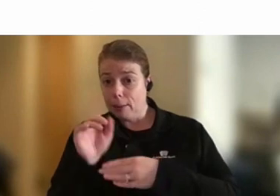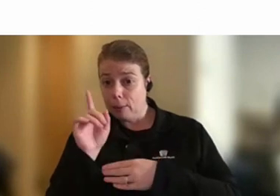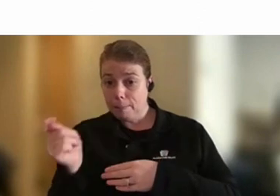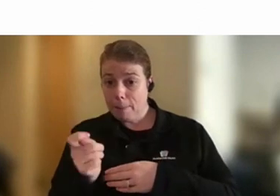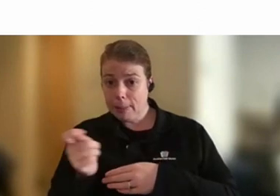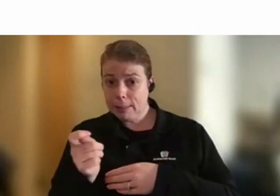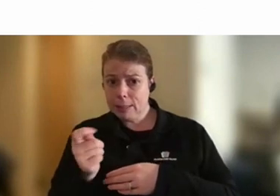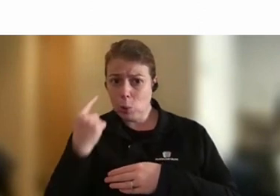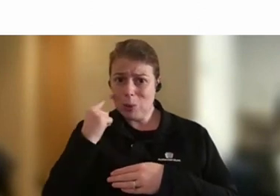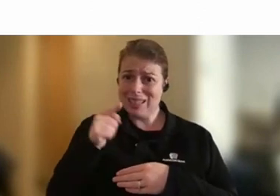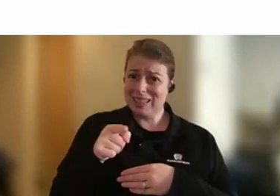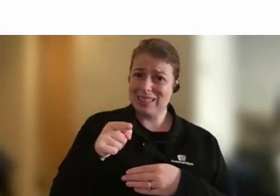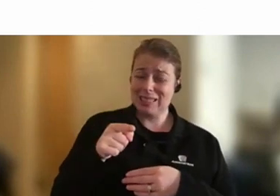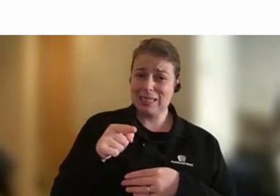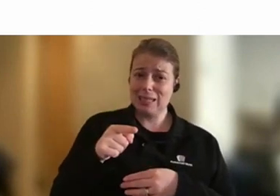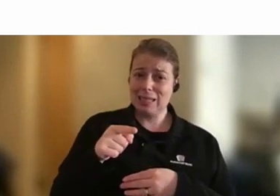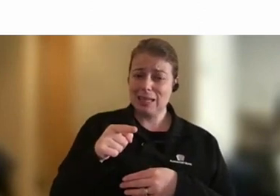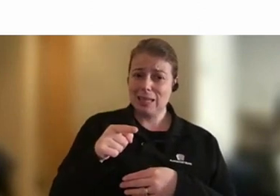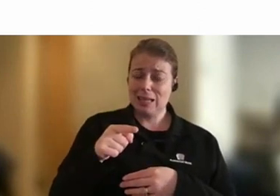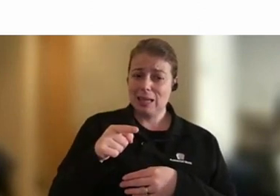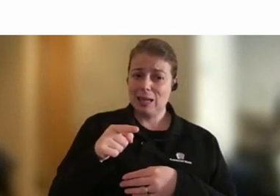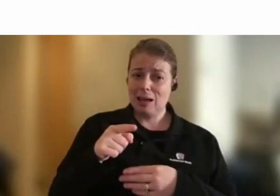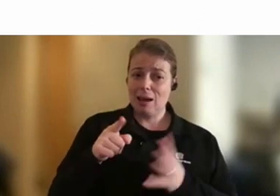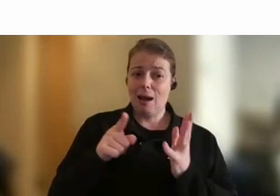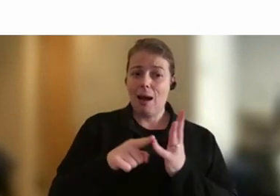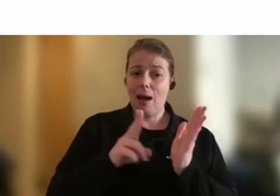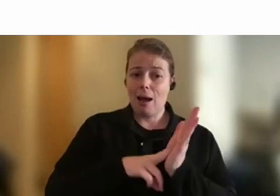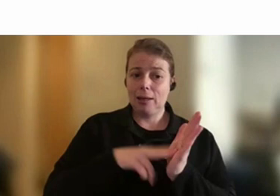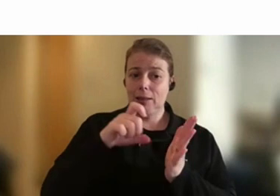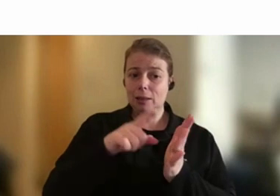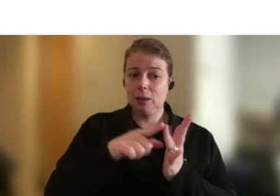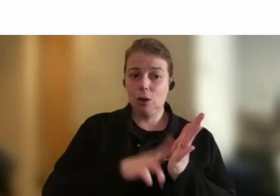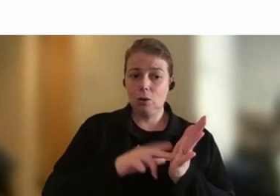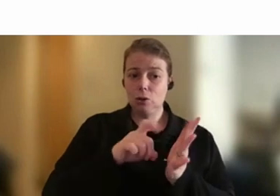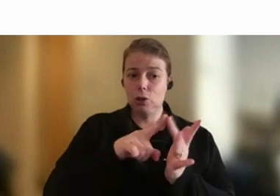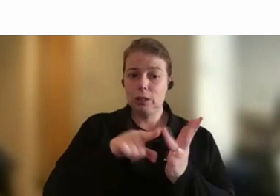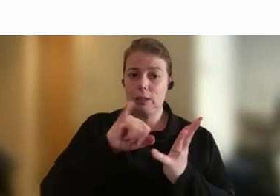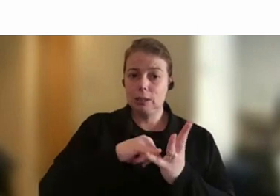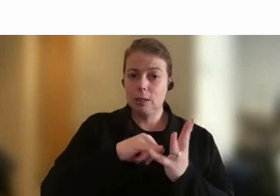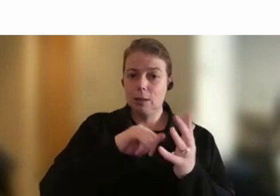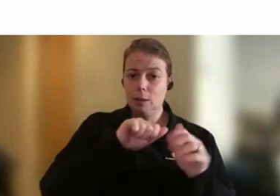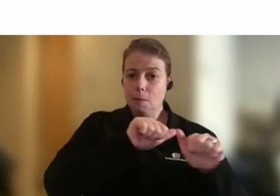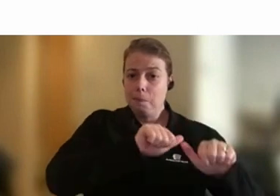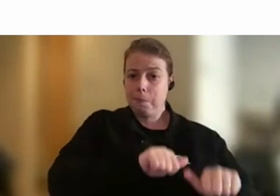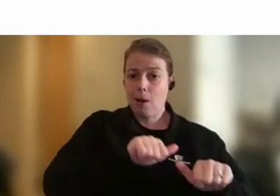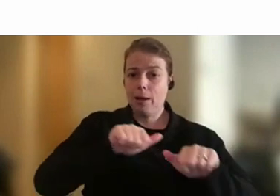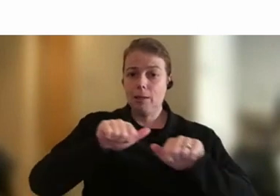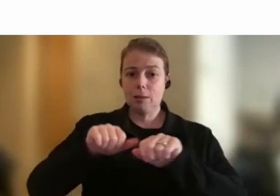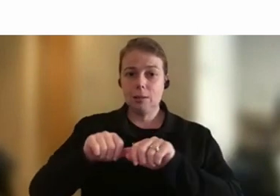that this is partly an unconscious bias that may exist because if you don't have somebody with